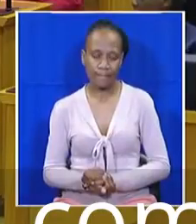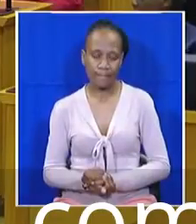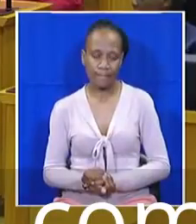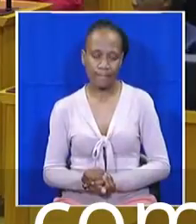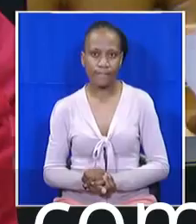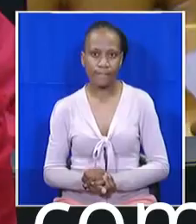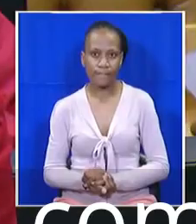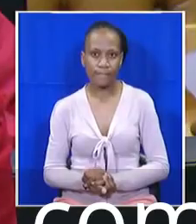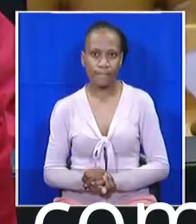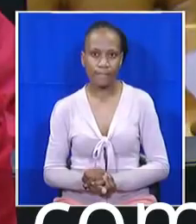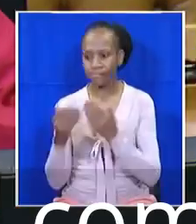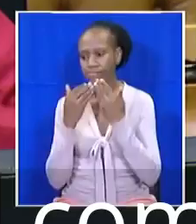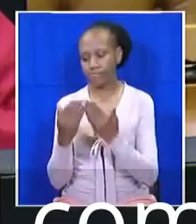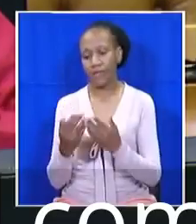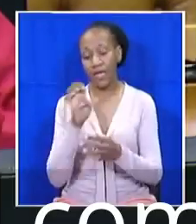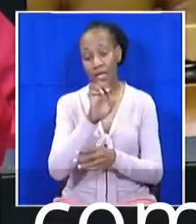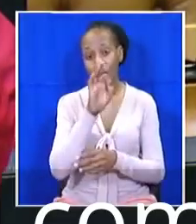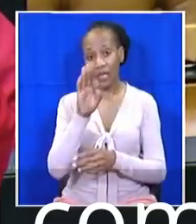Thank you House Chair. The Economic Freedom Fighters has always stood for